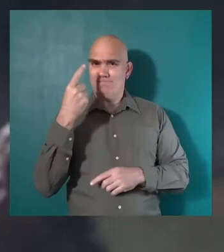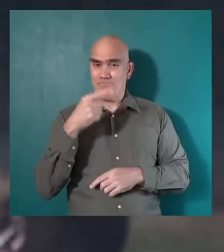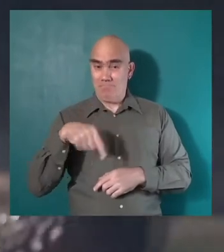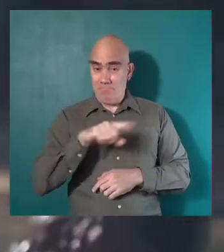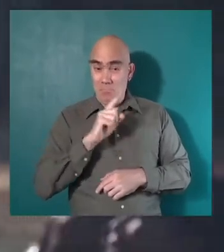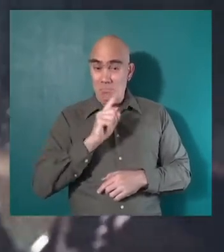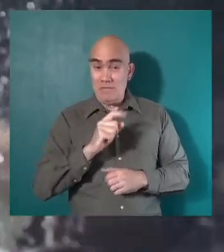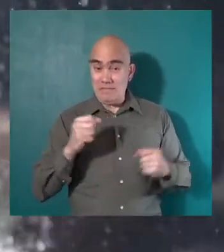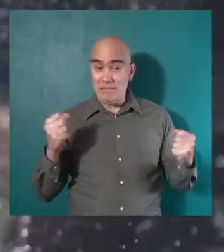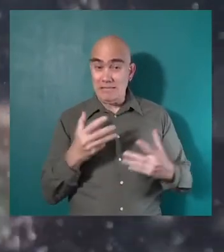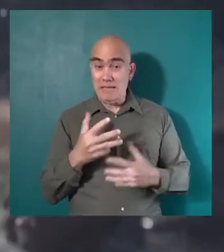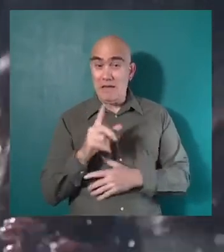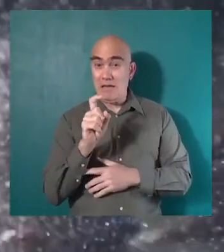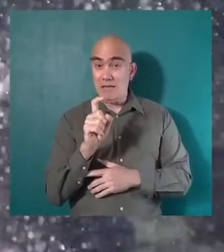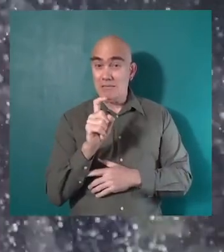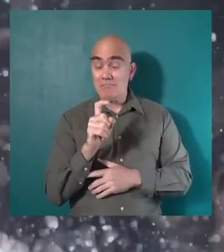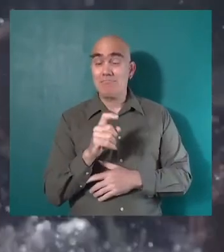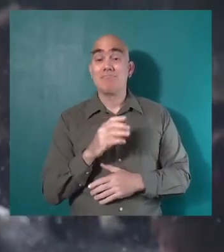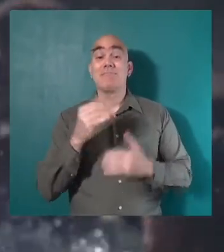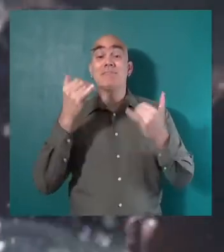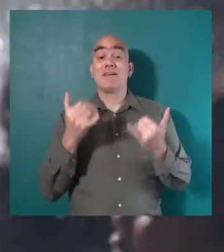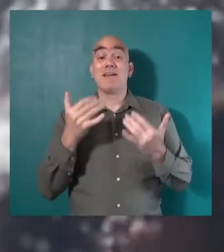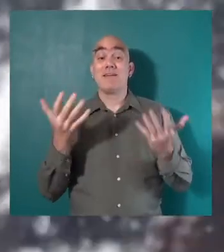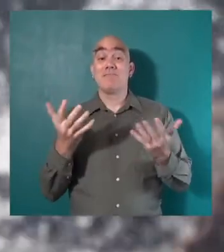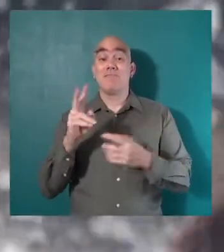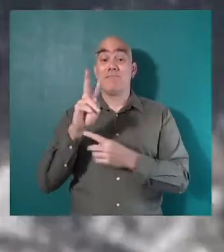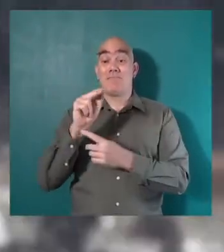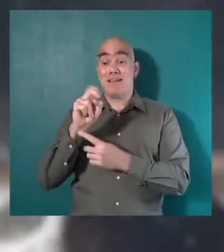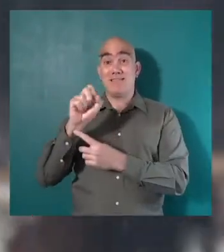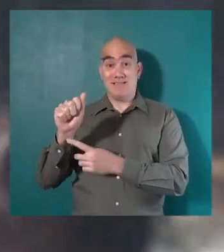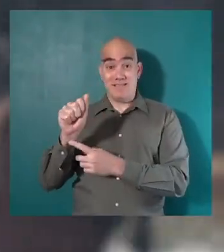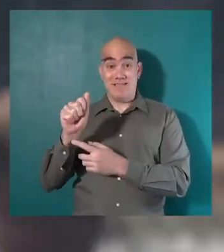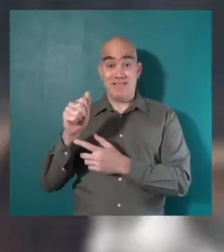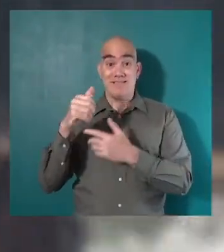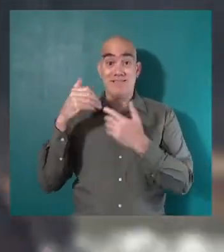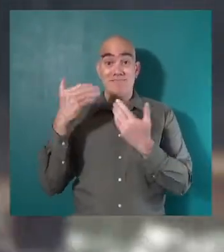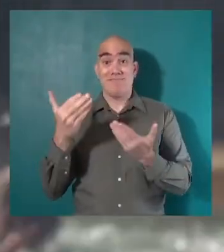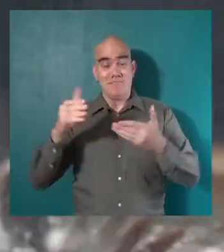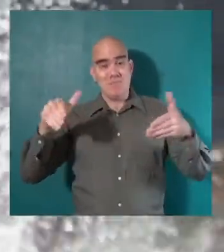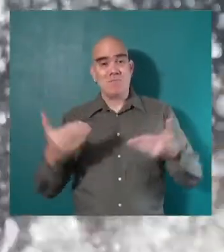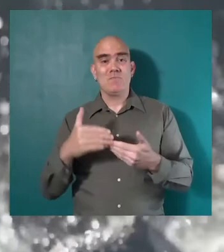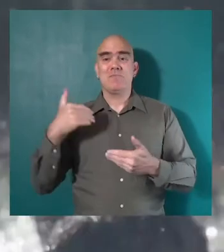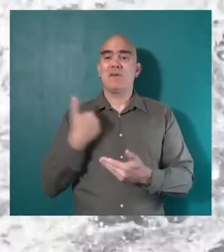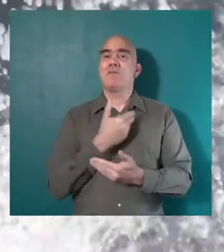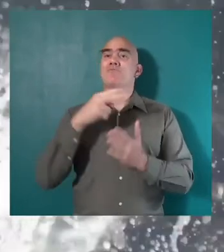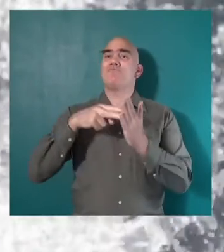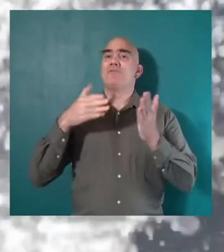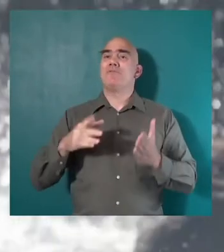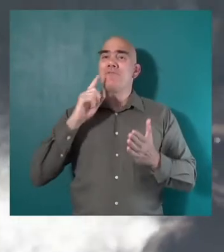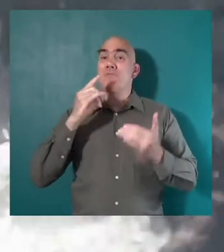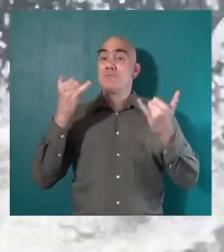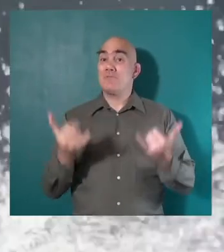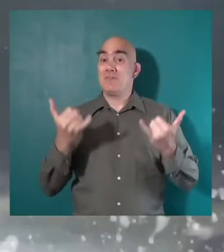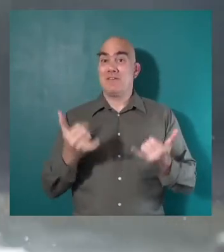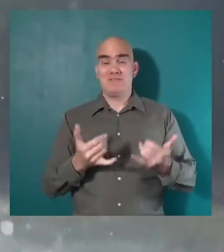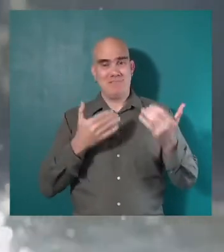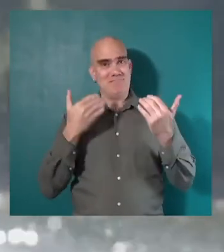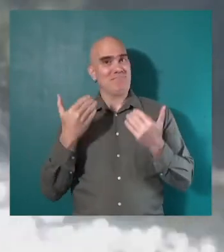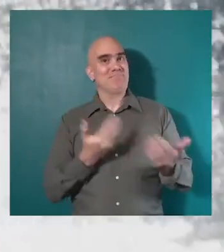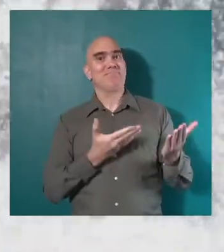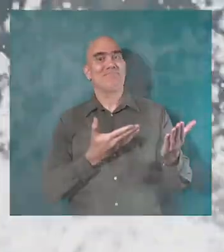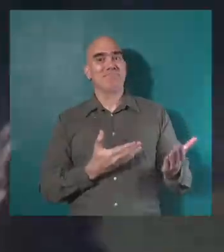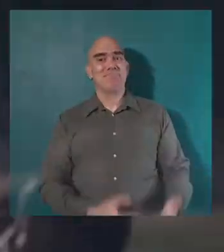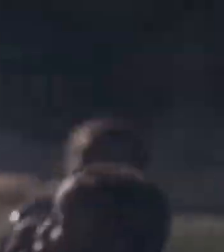herself. Are they really scary? And now, here's Vanessa to introduce our reader for today.